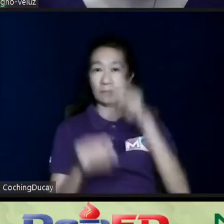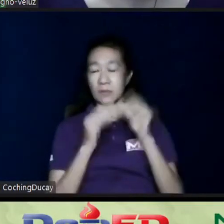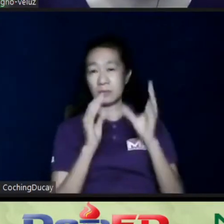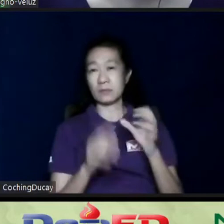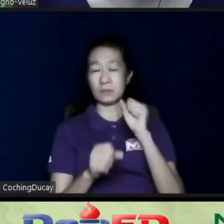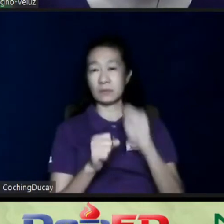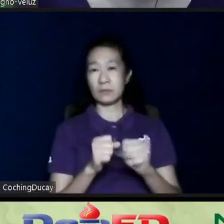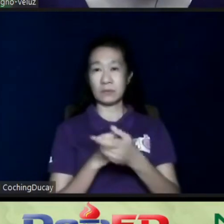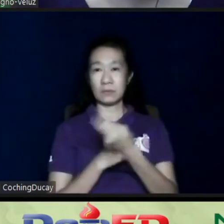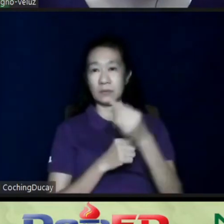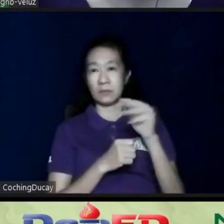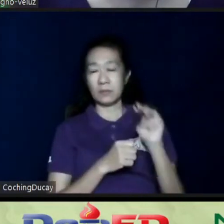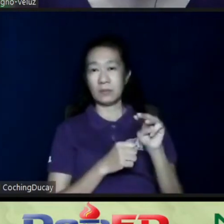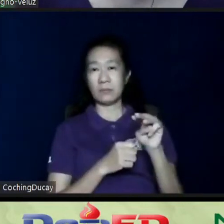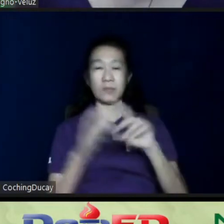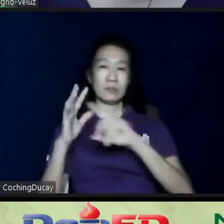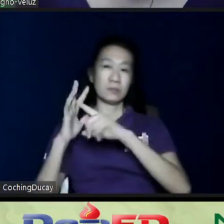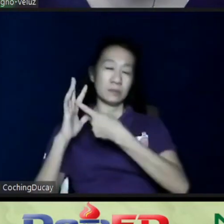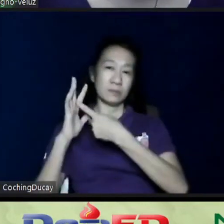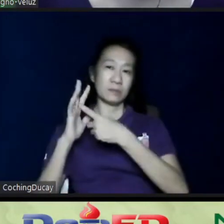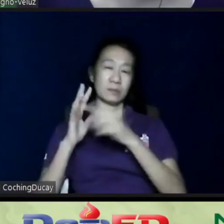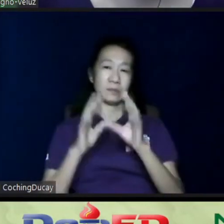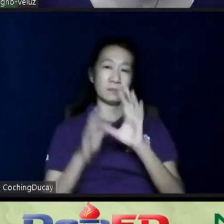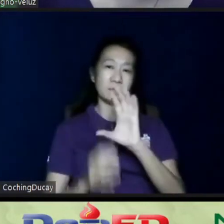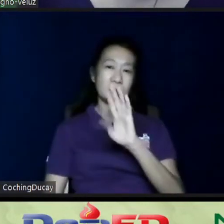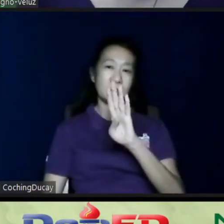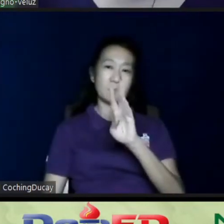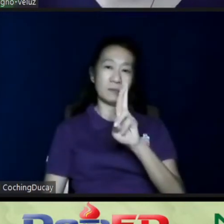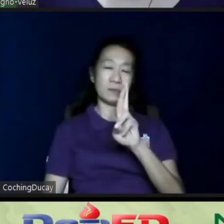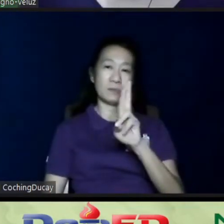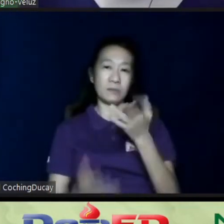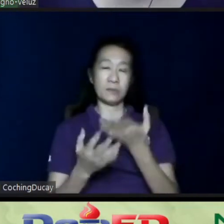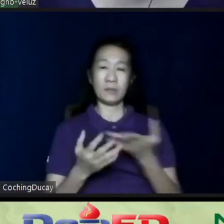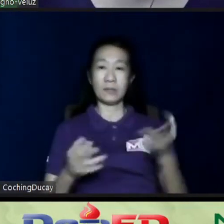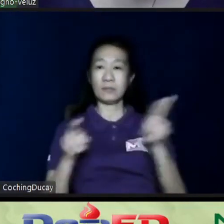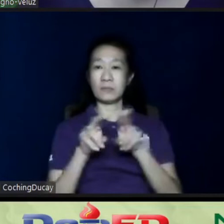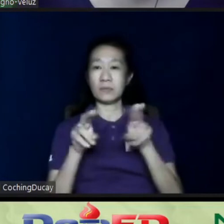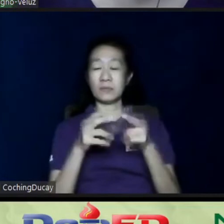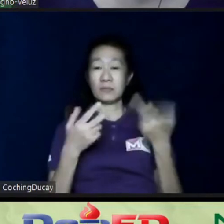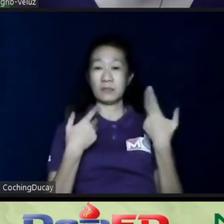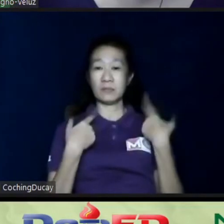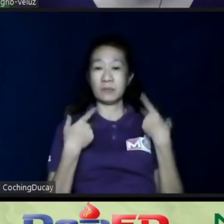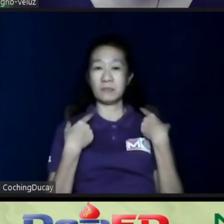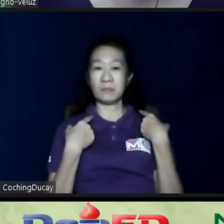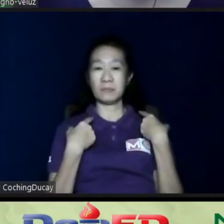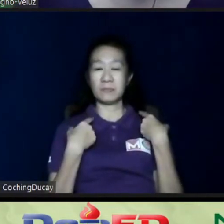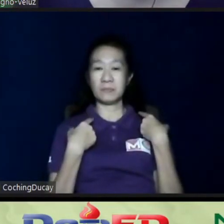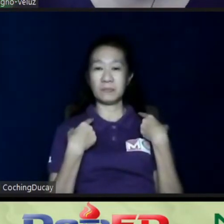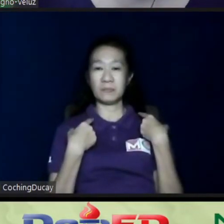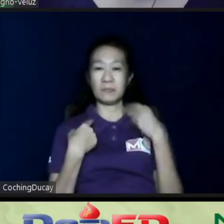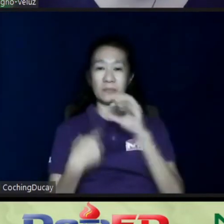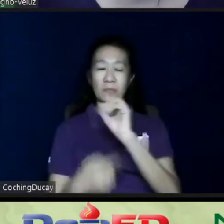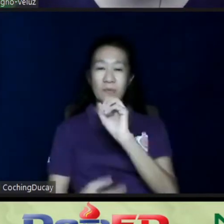sila ay mag-tayo ng community-based rehab program kung saan normally mayroon pong OT,